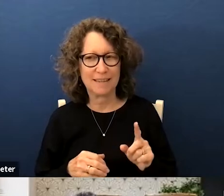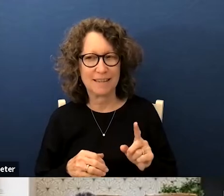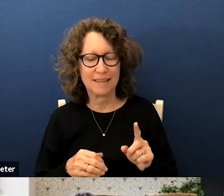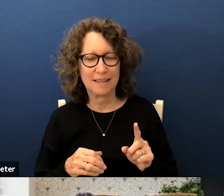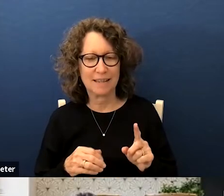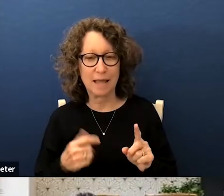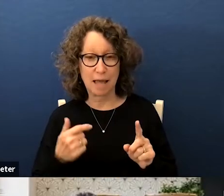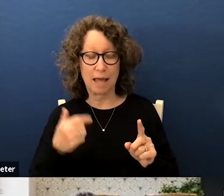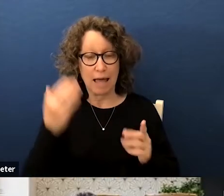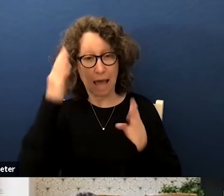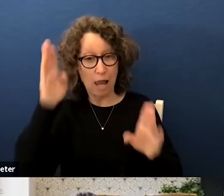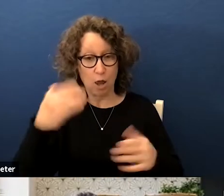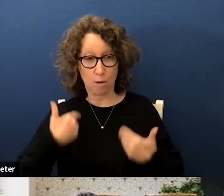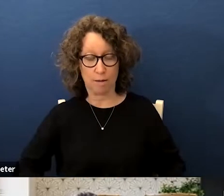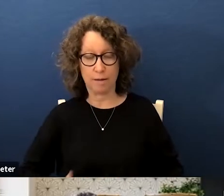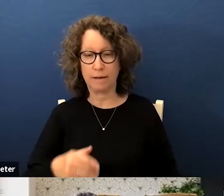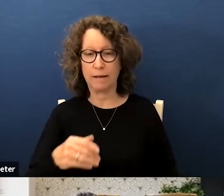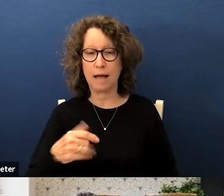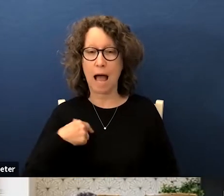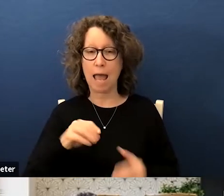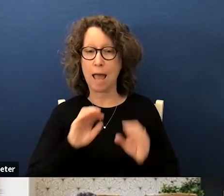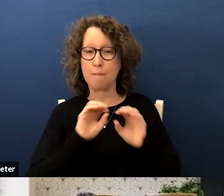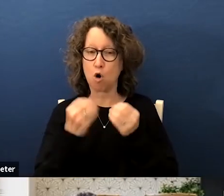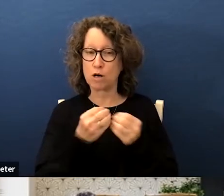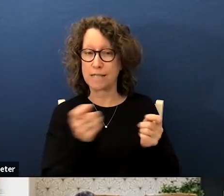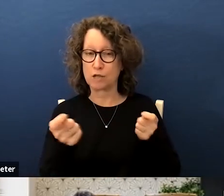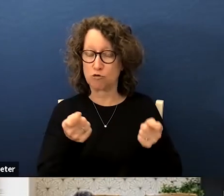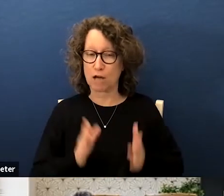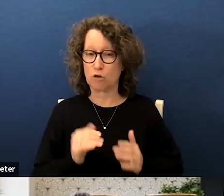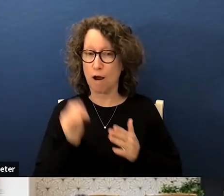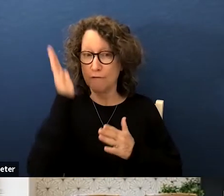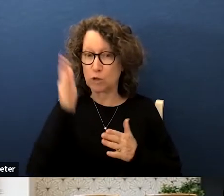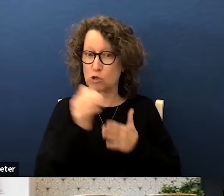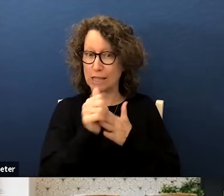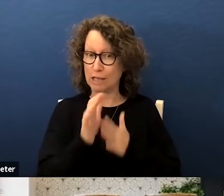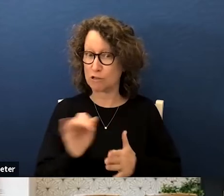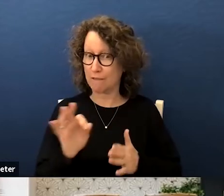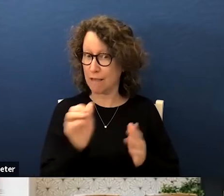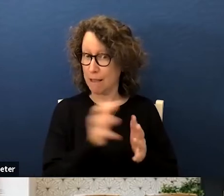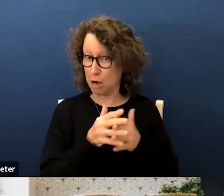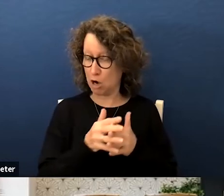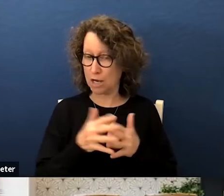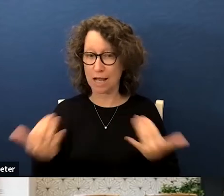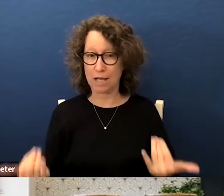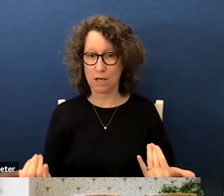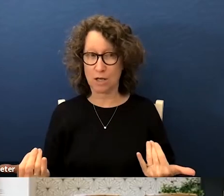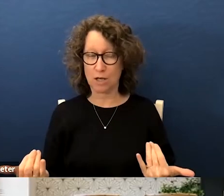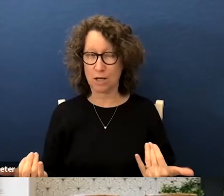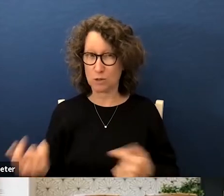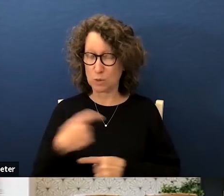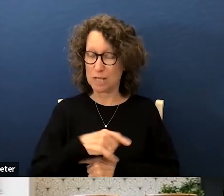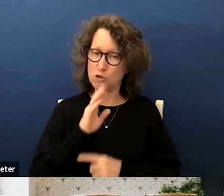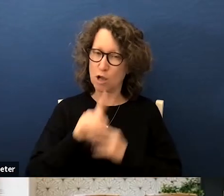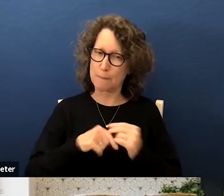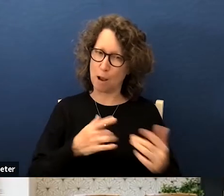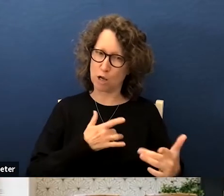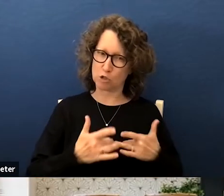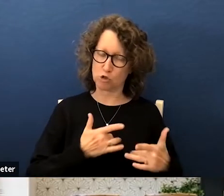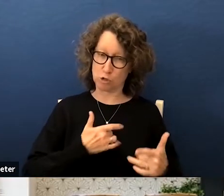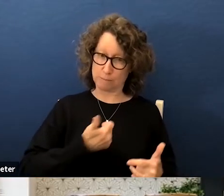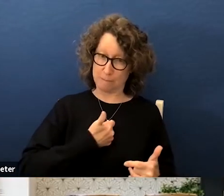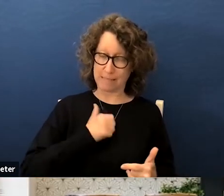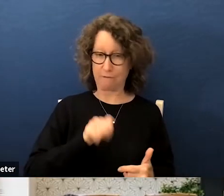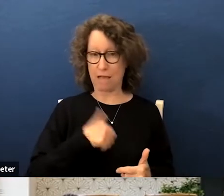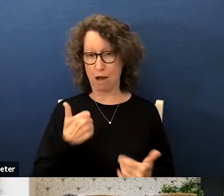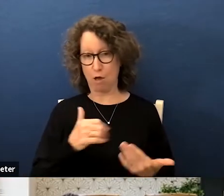members my name is daniel gonzalez organizing director with featured leaders of america i'm here today to talk about uh the concerns that myself and other